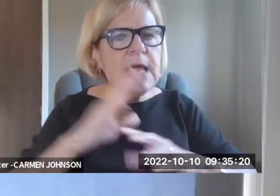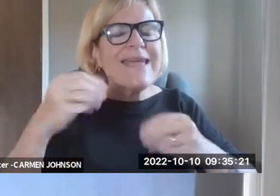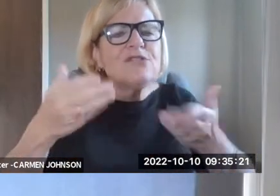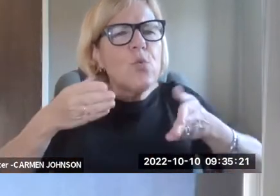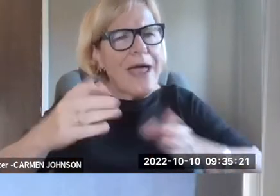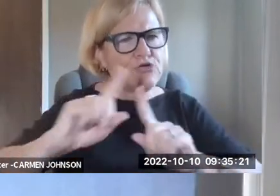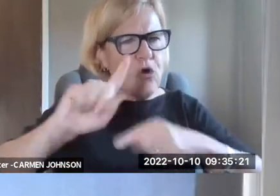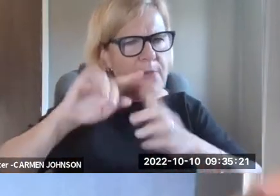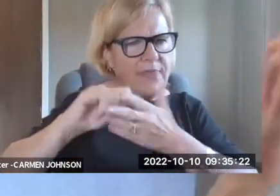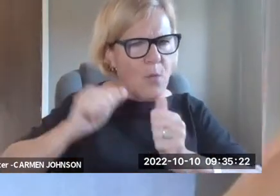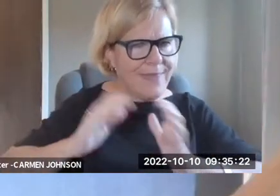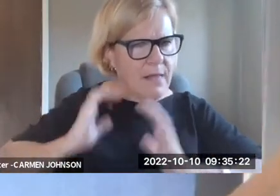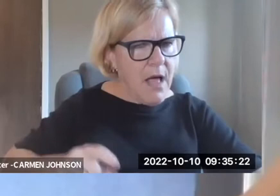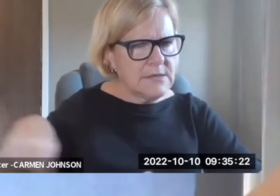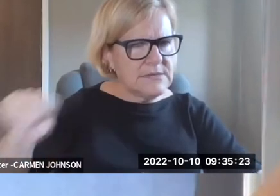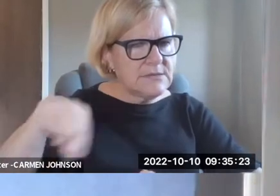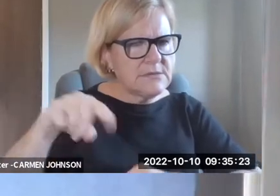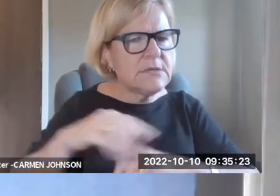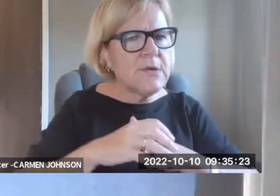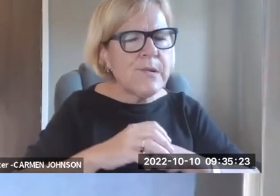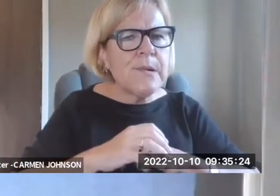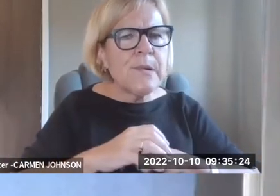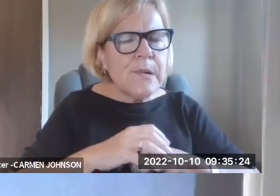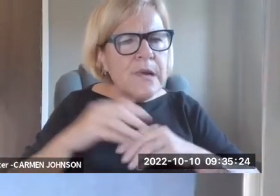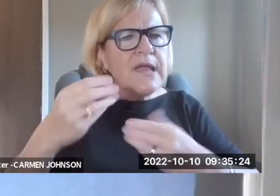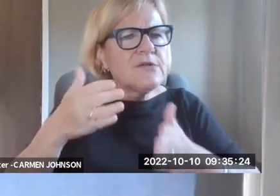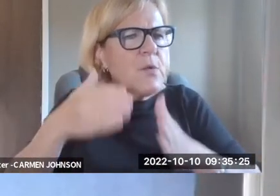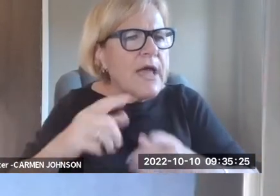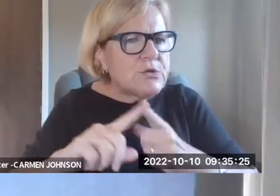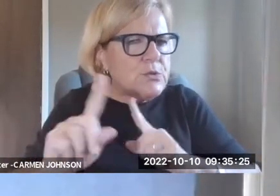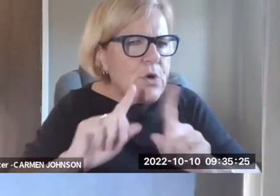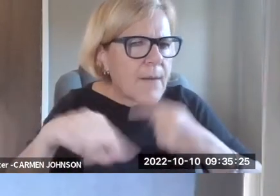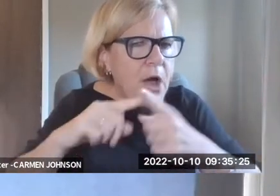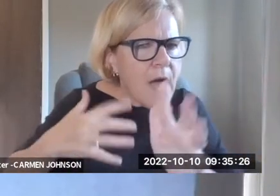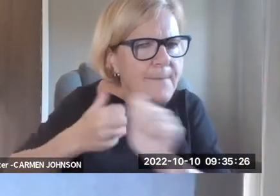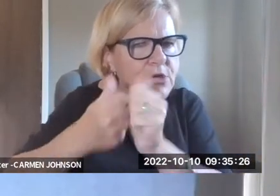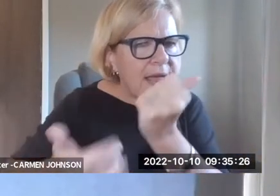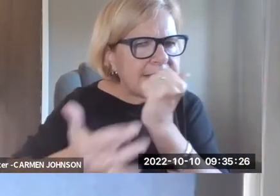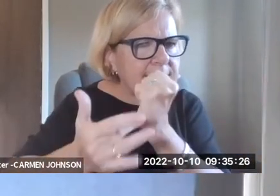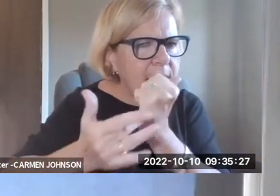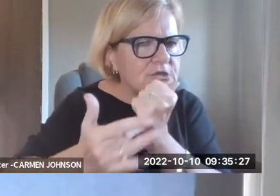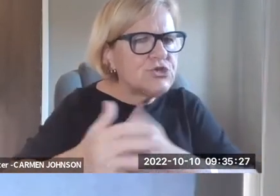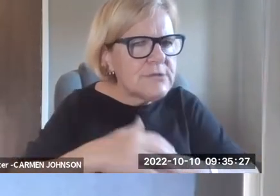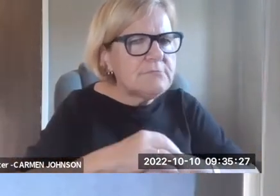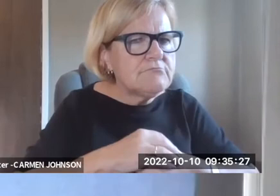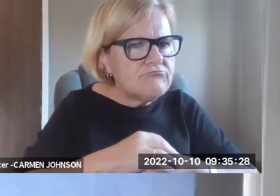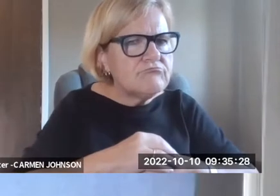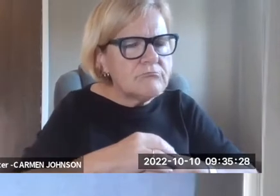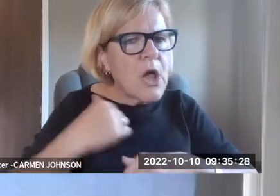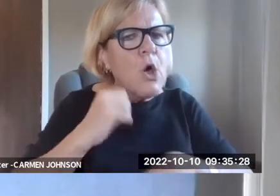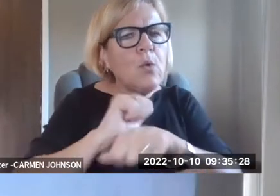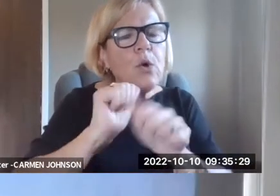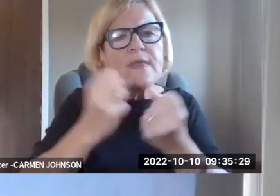internalized, having reference to these policies and best practices, um, gives you a way to talk about it with your clients, um,